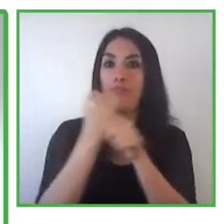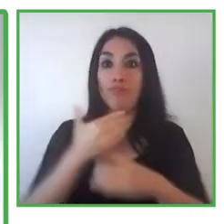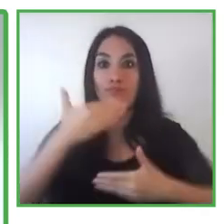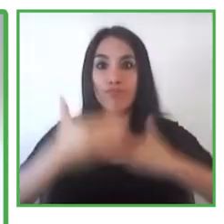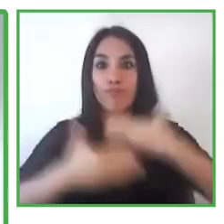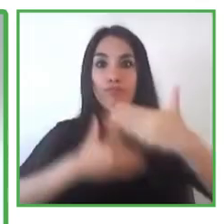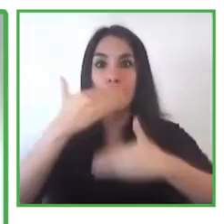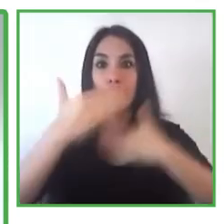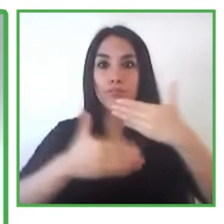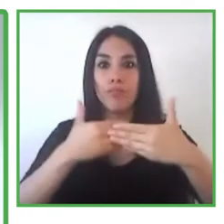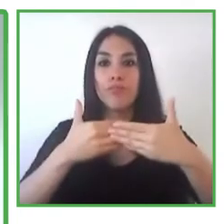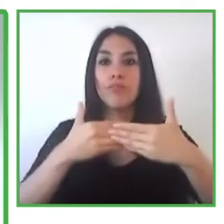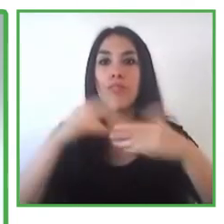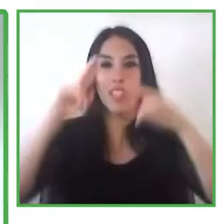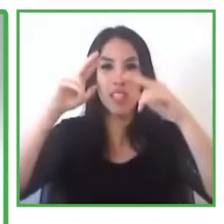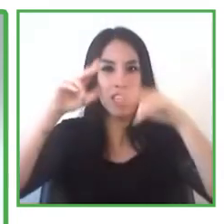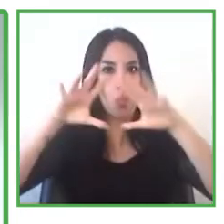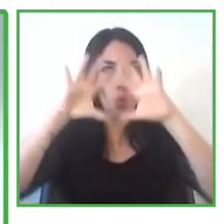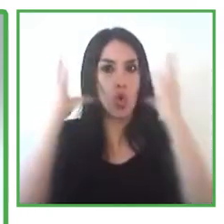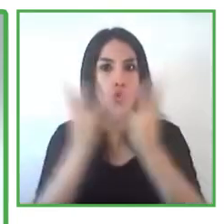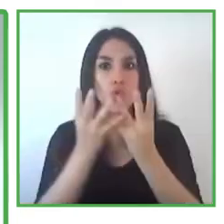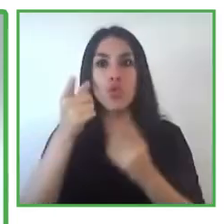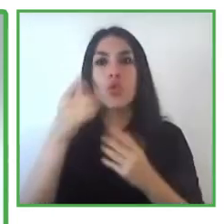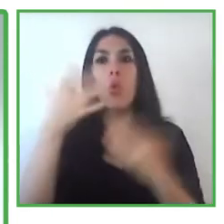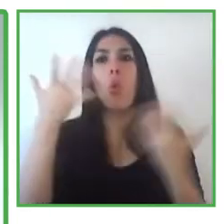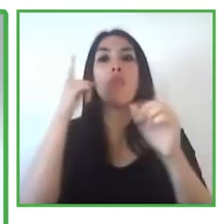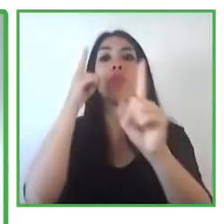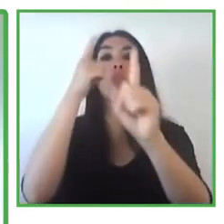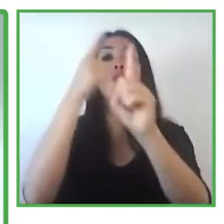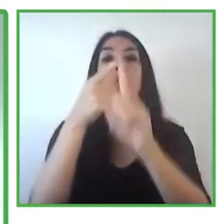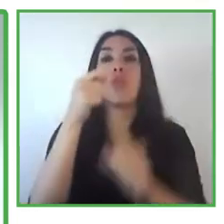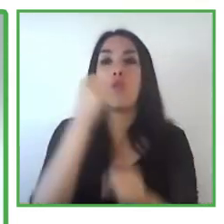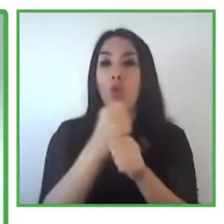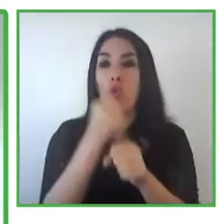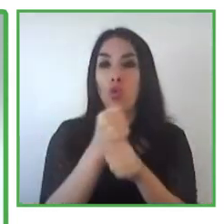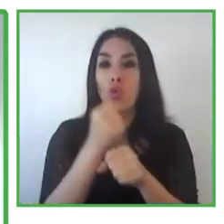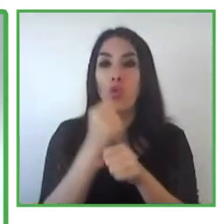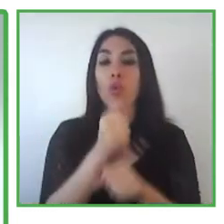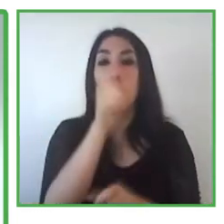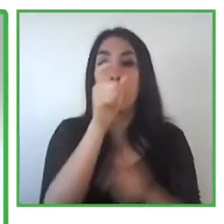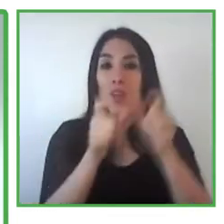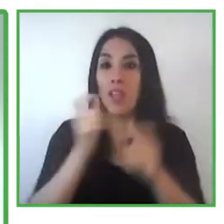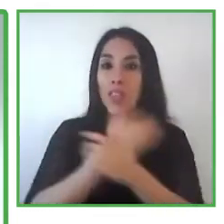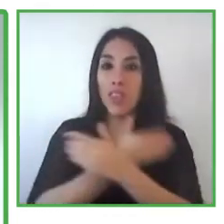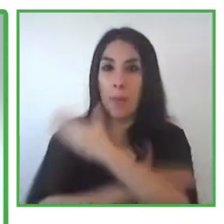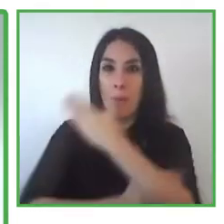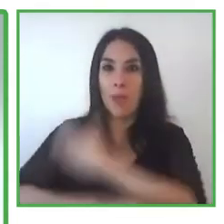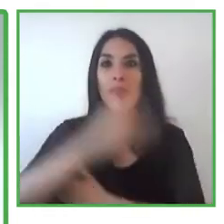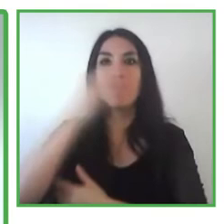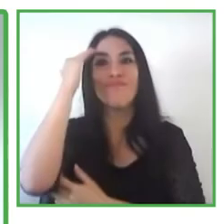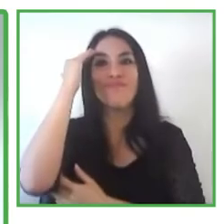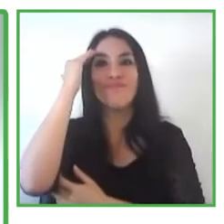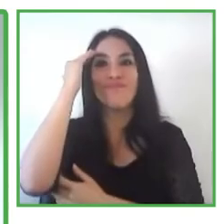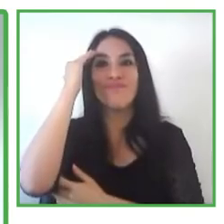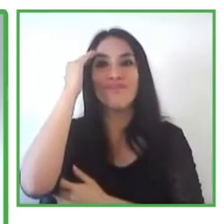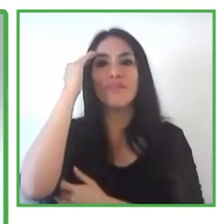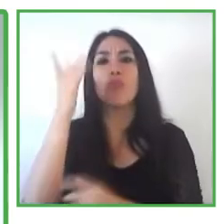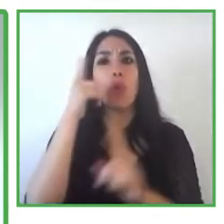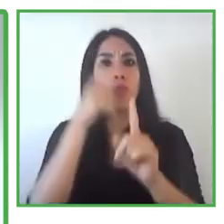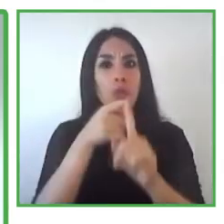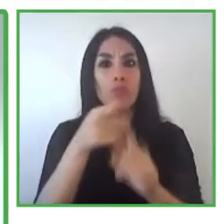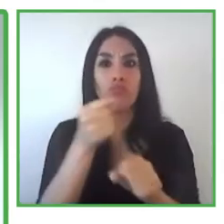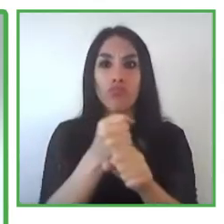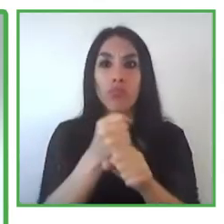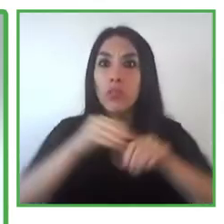convincing of the potential of people with intellectual disability and the positive impact of their social